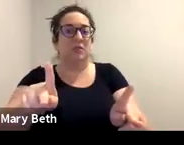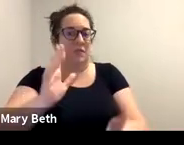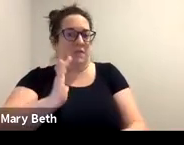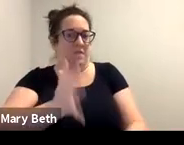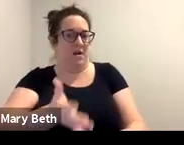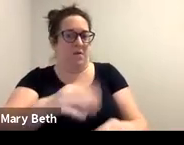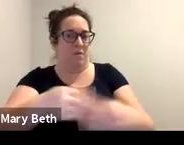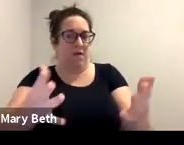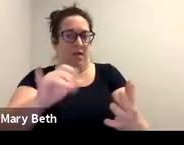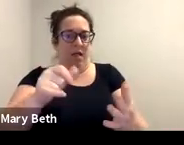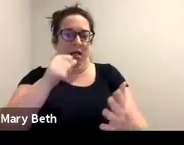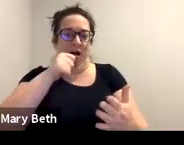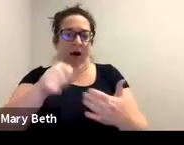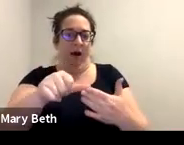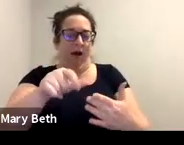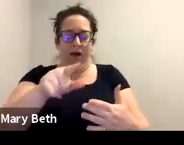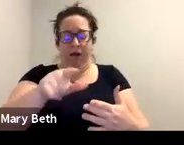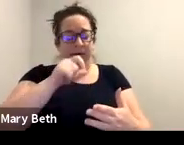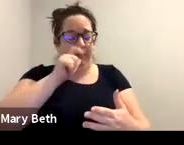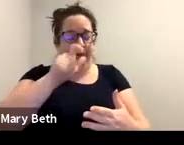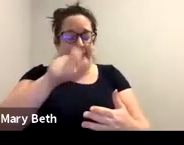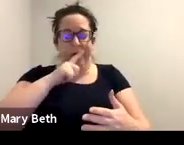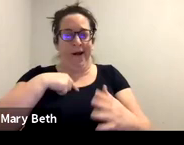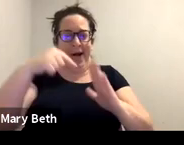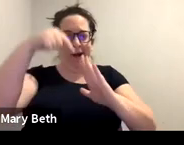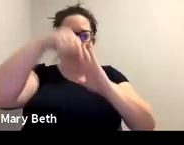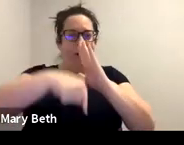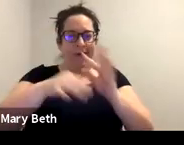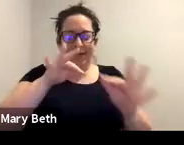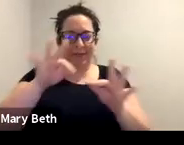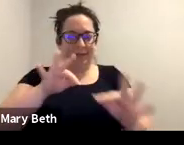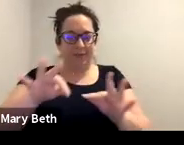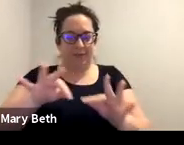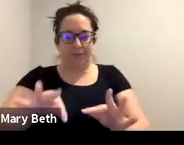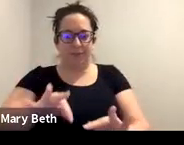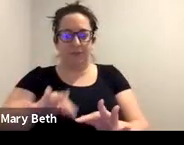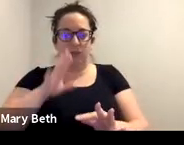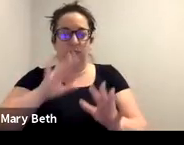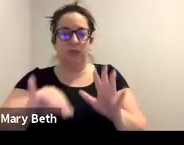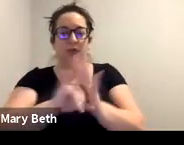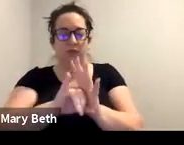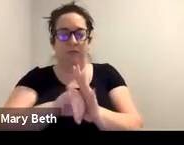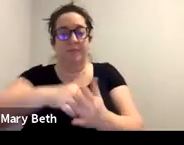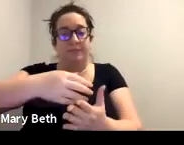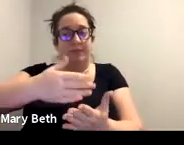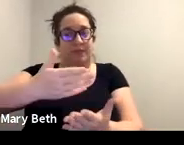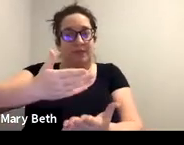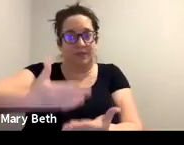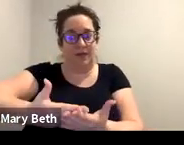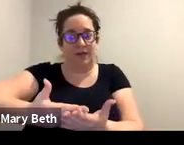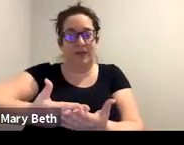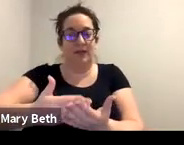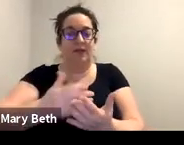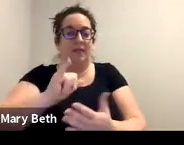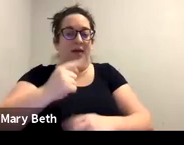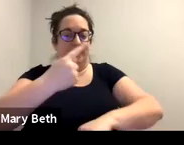provide any additional details except for identifying the fact that, um, on what date that